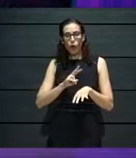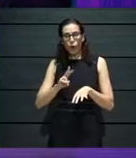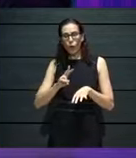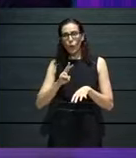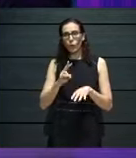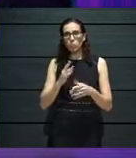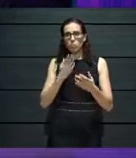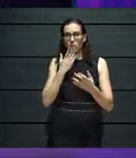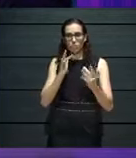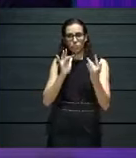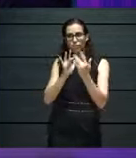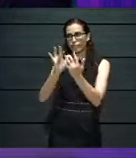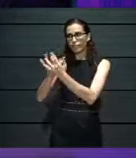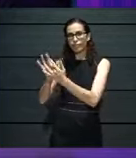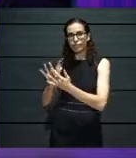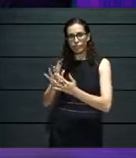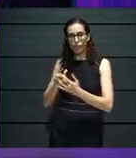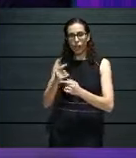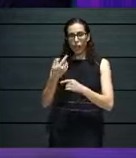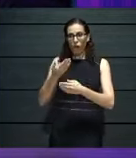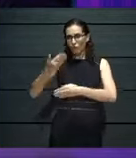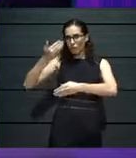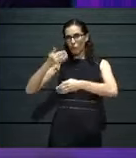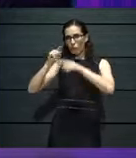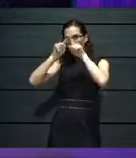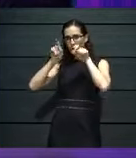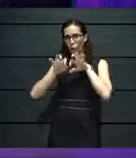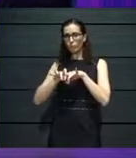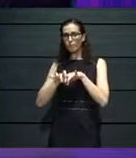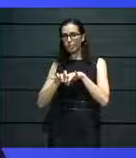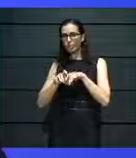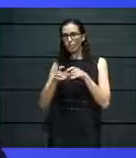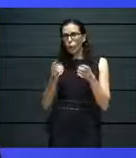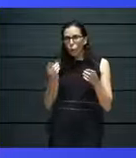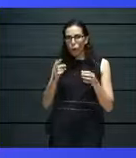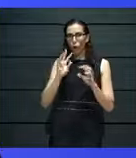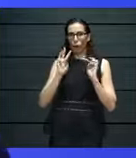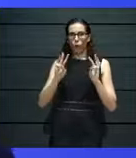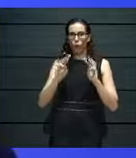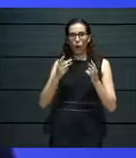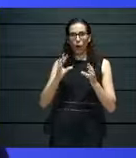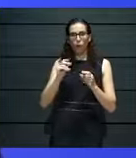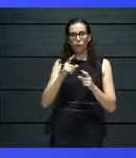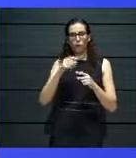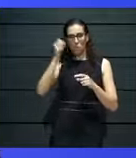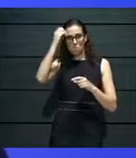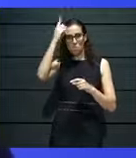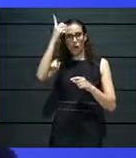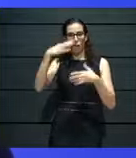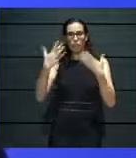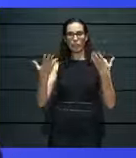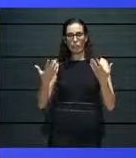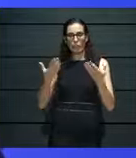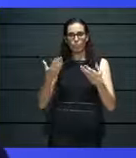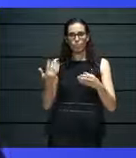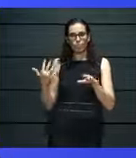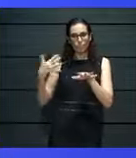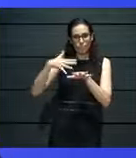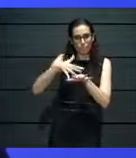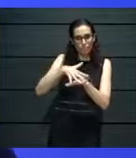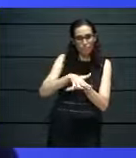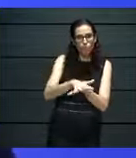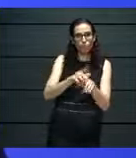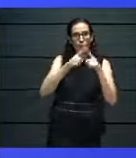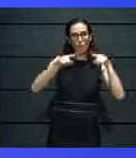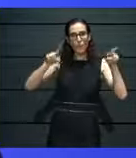like explosive. And these were hammering out at how the electronic music artists weren't finding a place in the creative